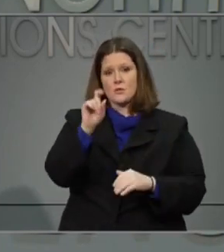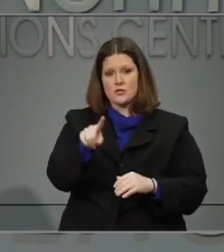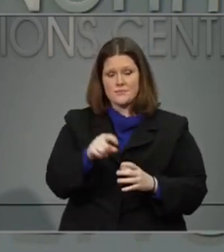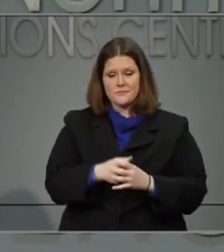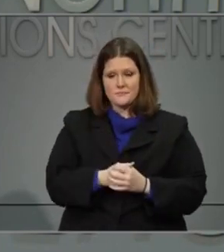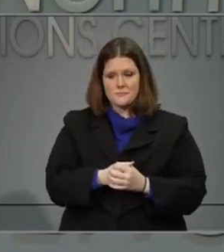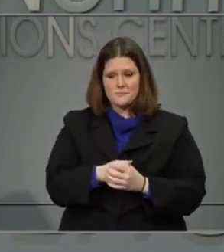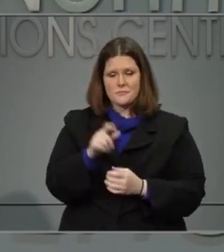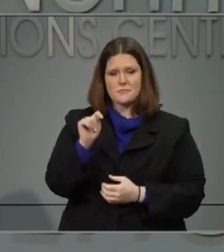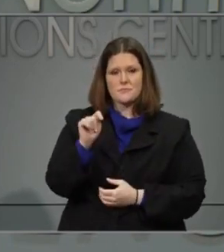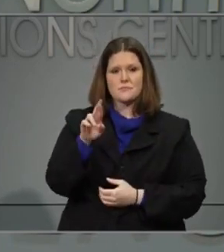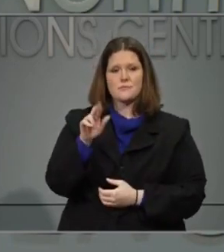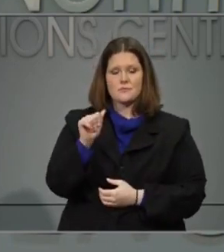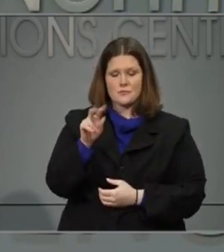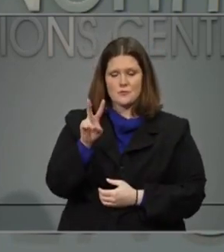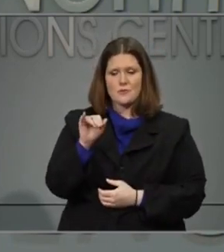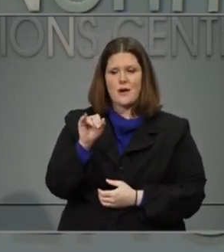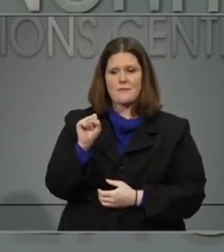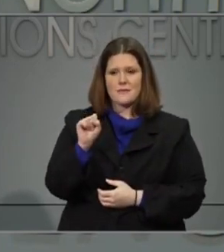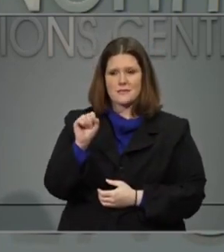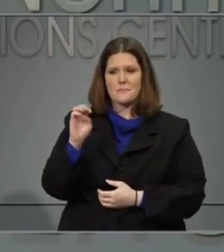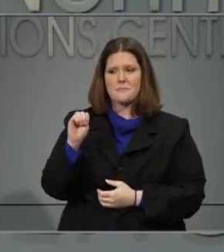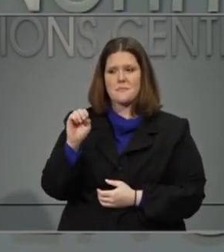Travis Fain, WRAL.